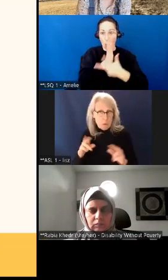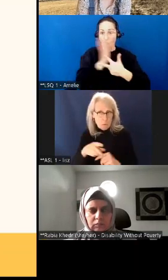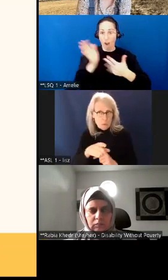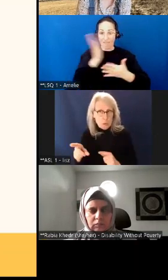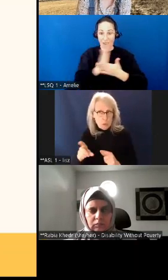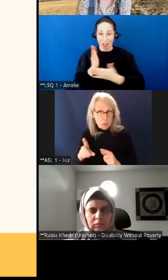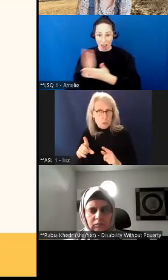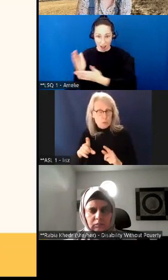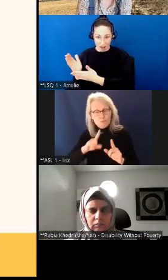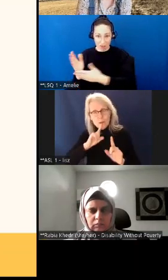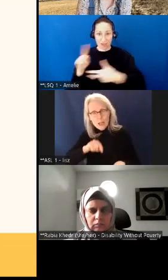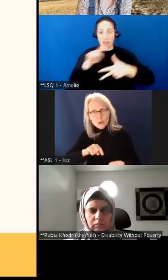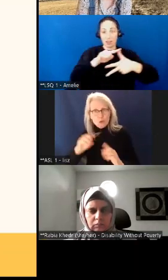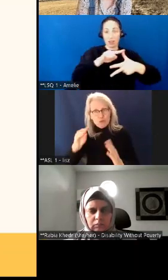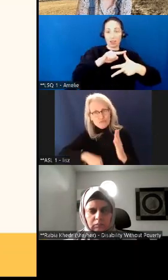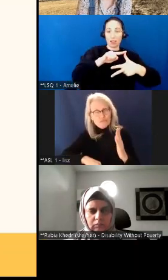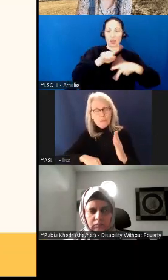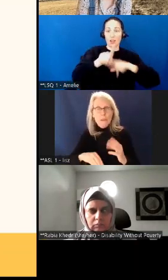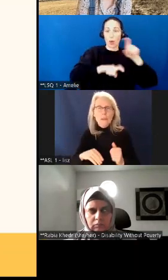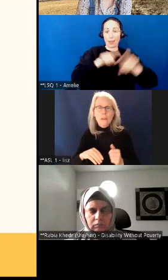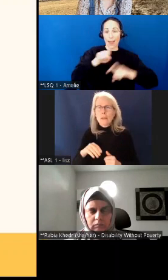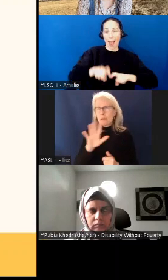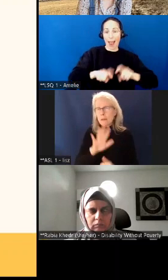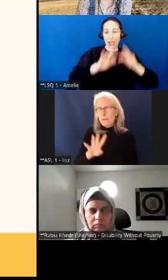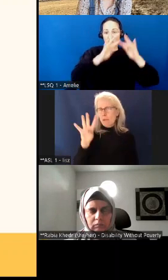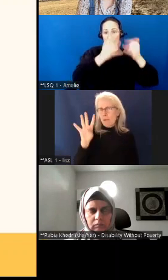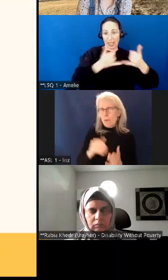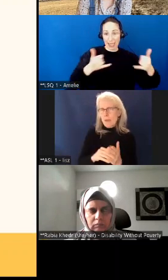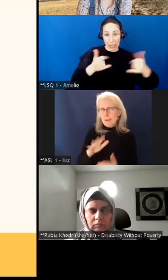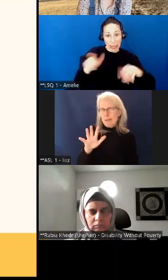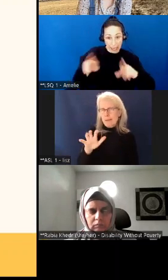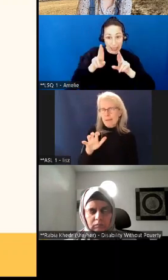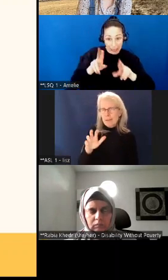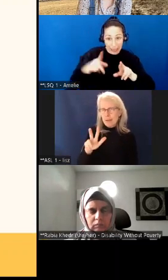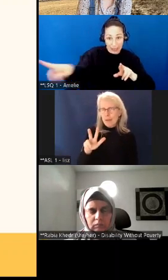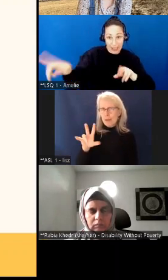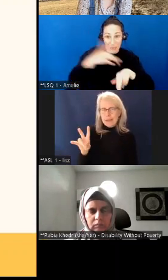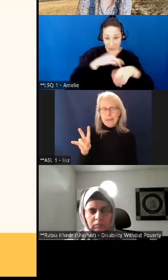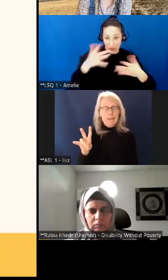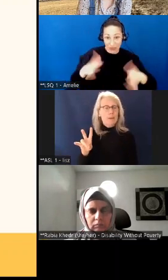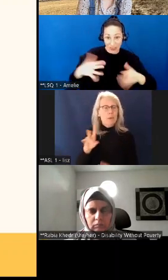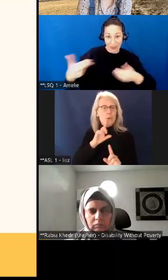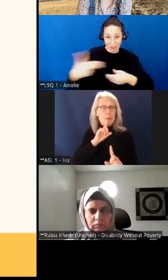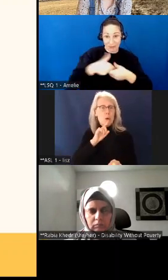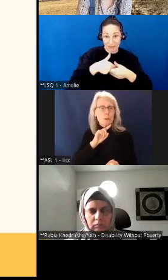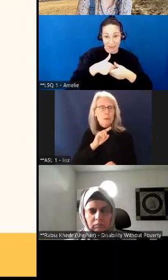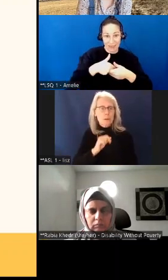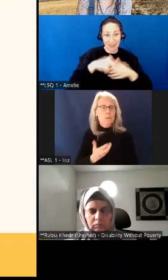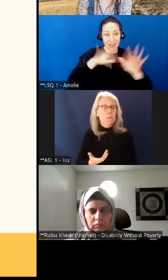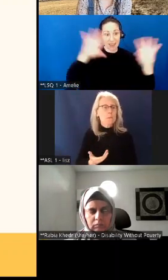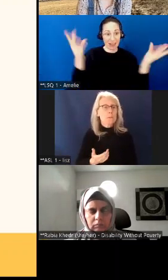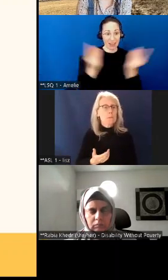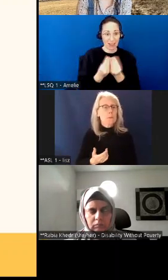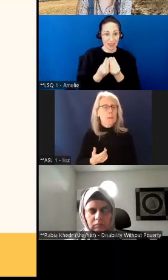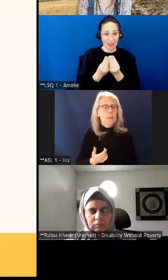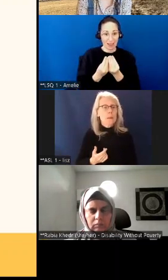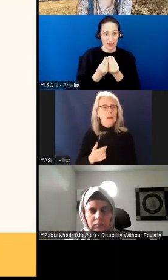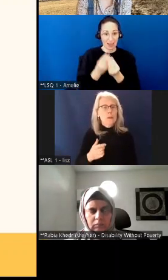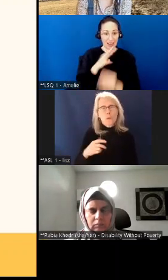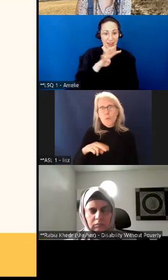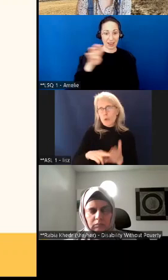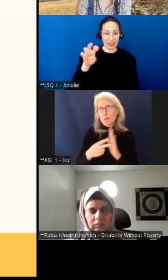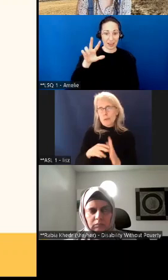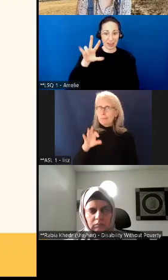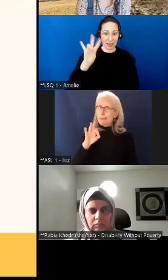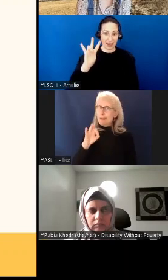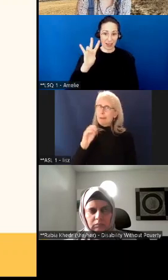had 4,537 responses and a 90% in